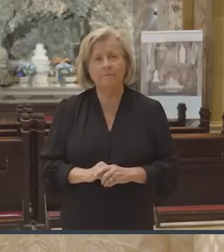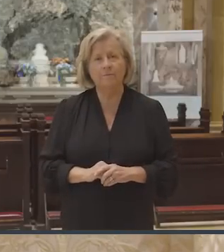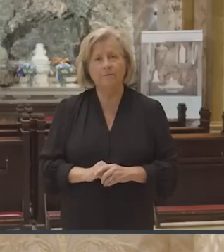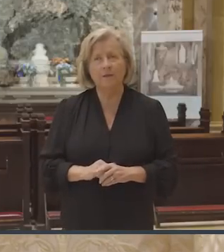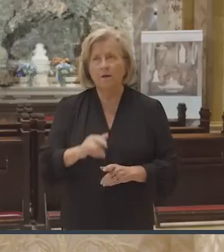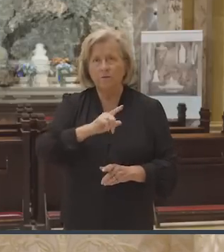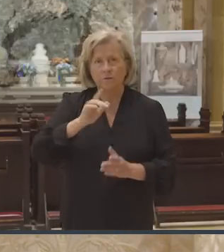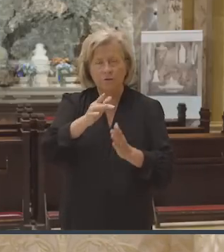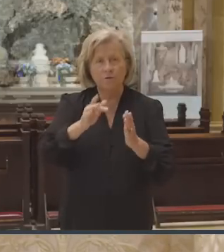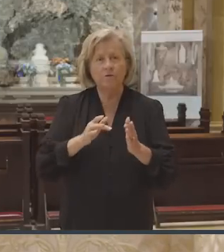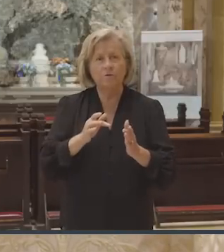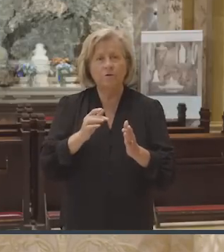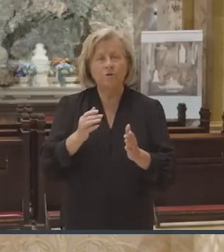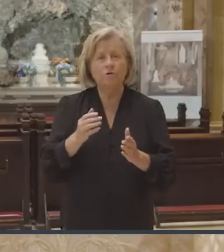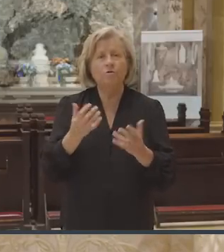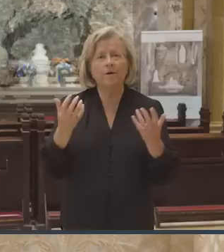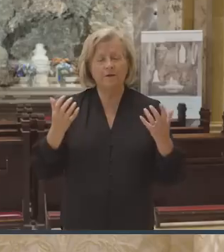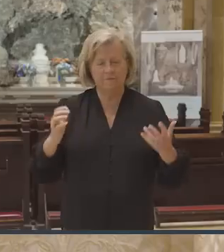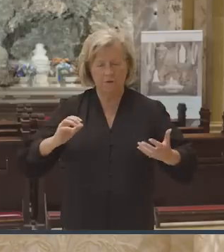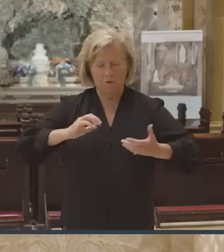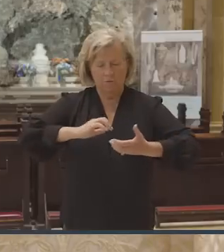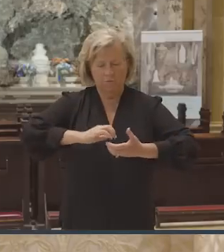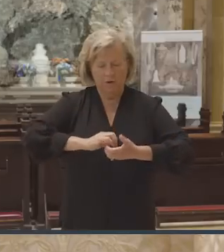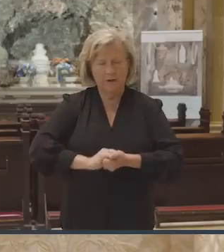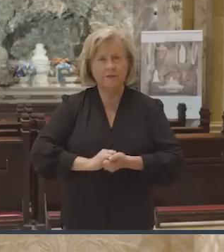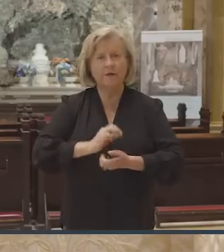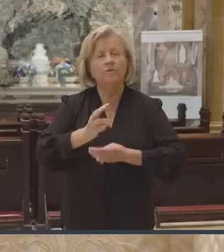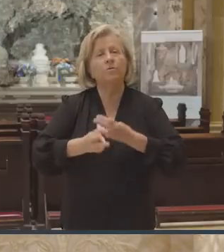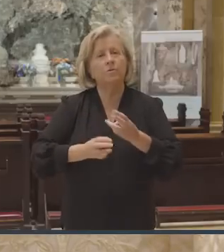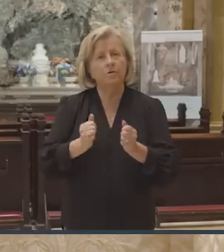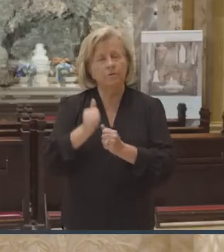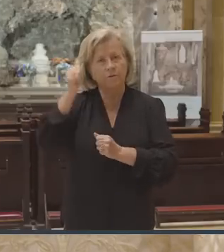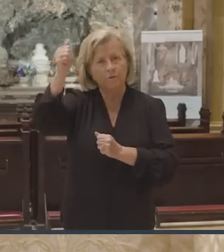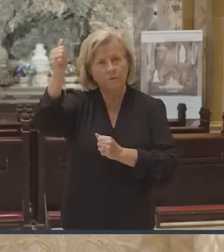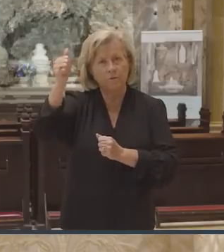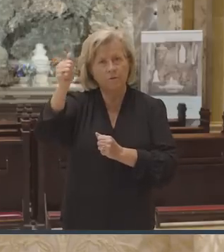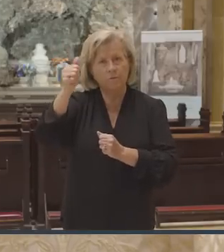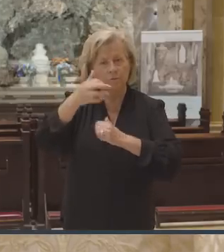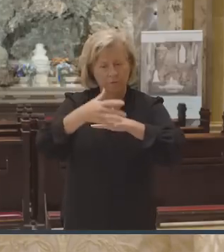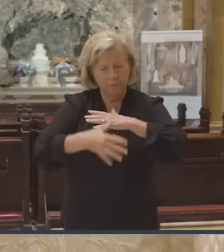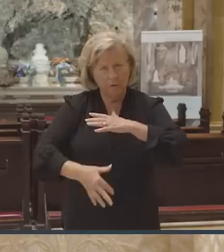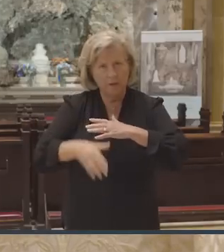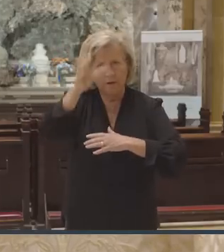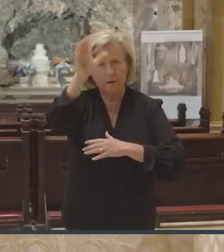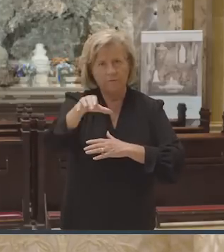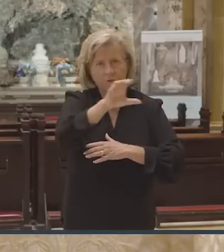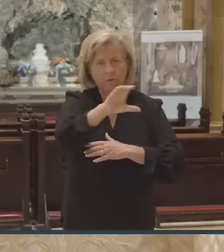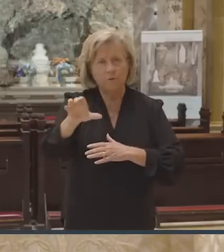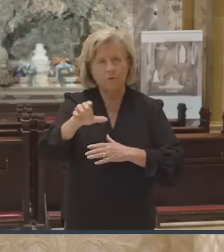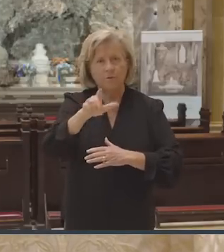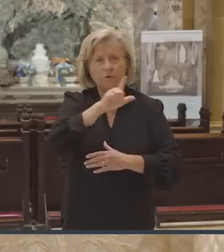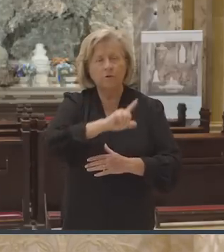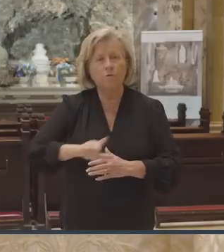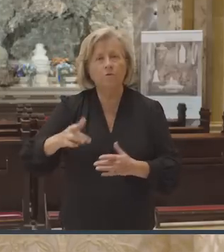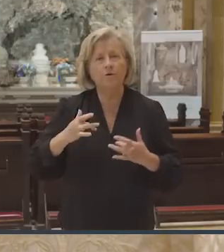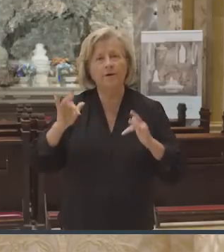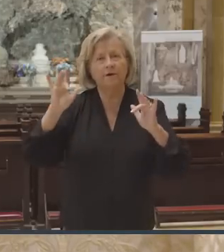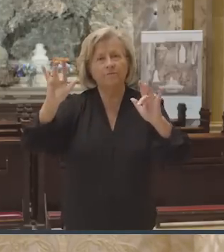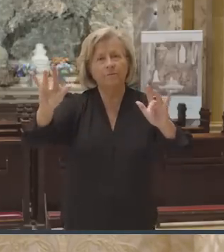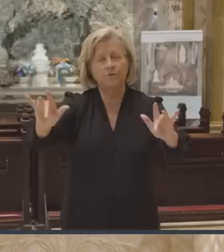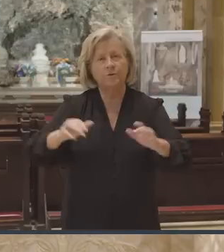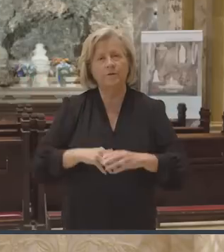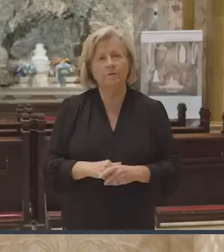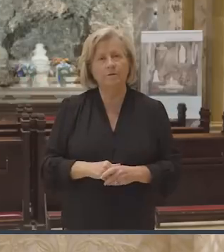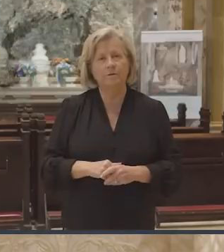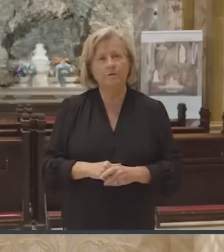Lord Jesus, have reconciled the world to yourself through the blood of the cross. Lord, have mercy. Lord, have